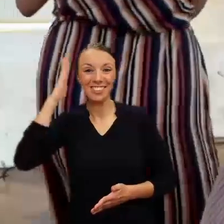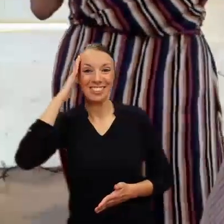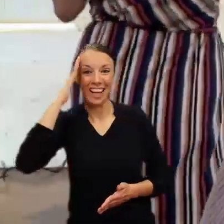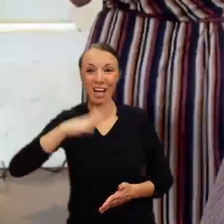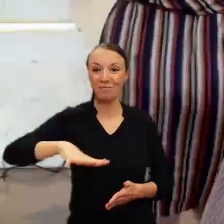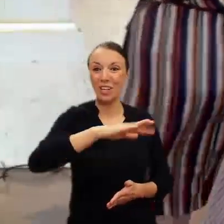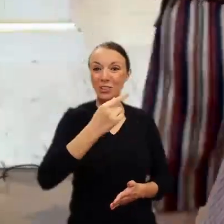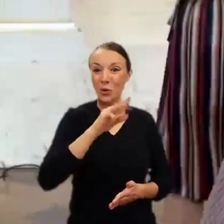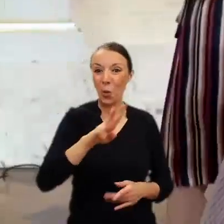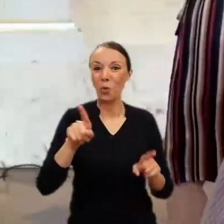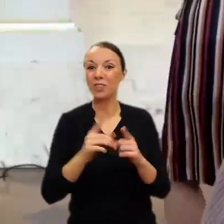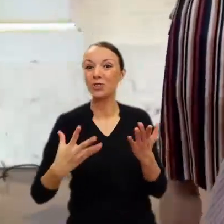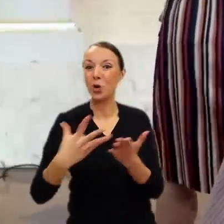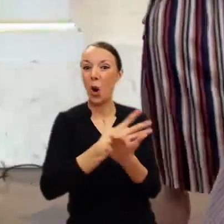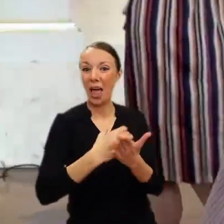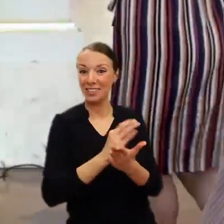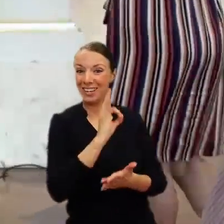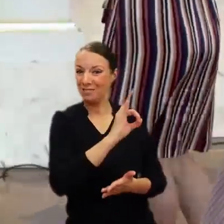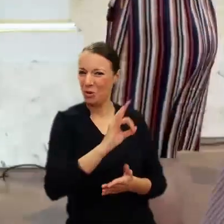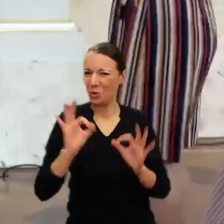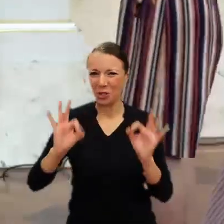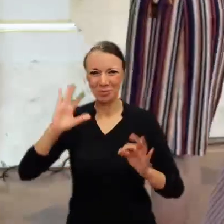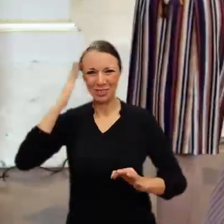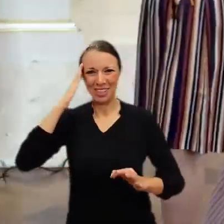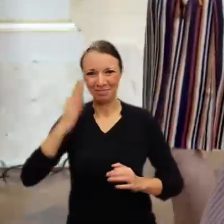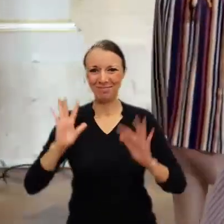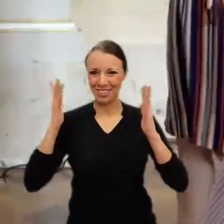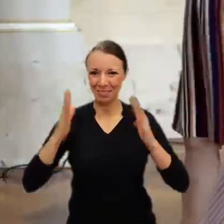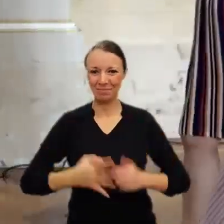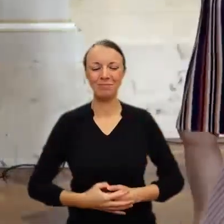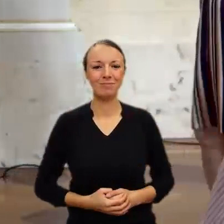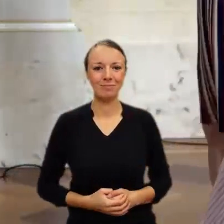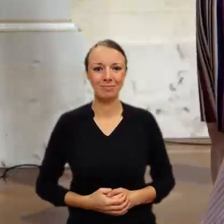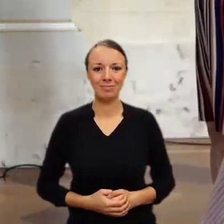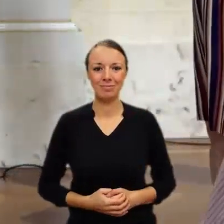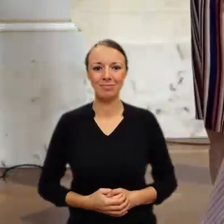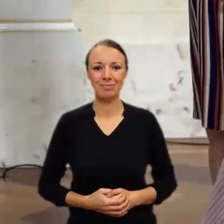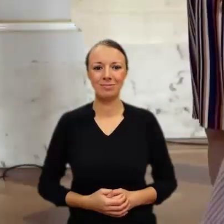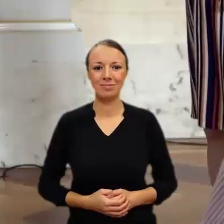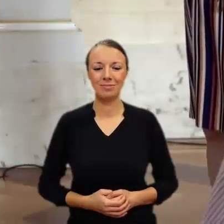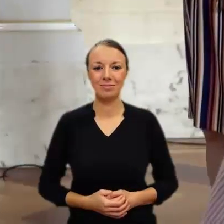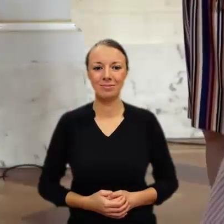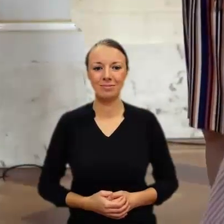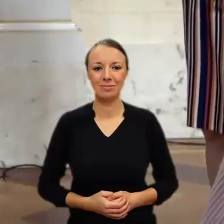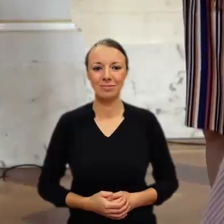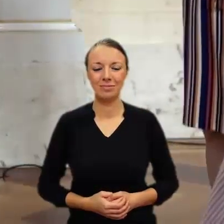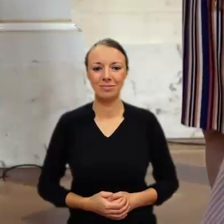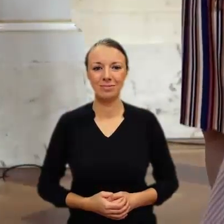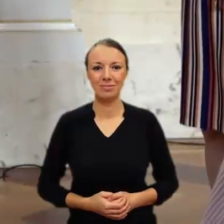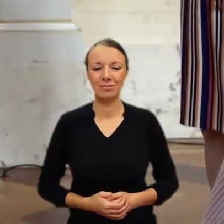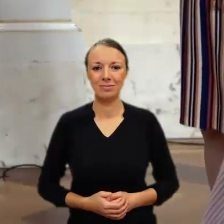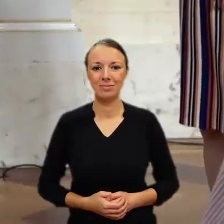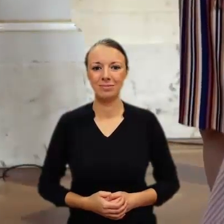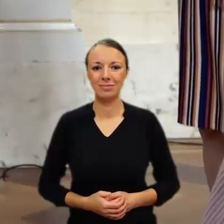should I say a few words about the rest of the collection will happen to it yeah I can introduce this is